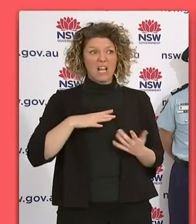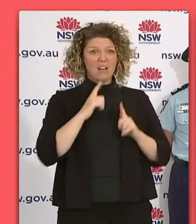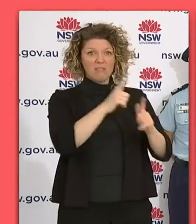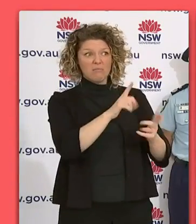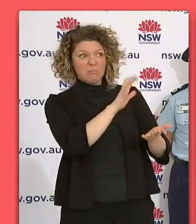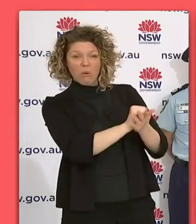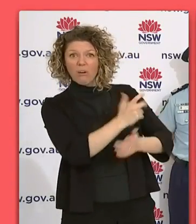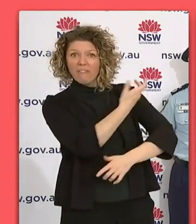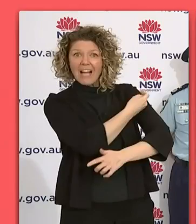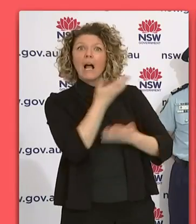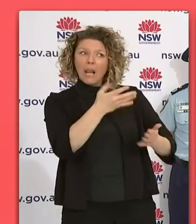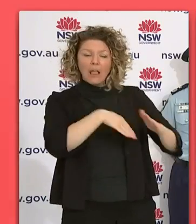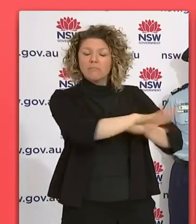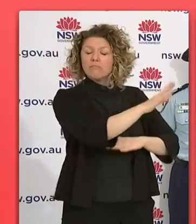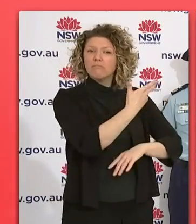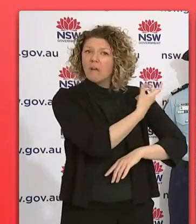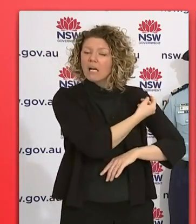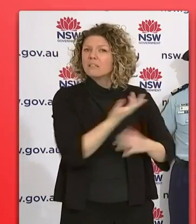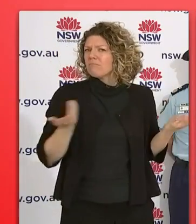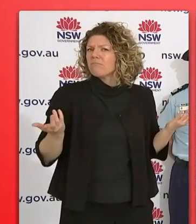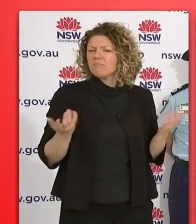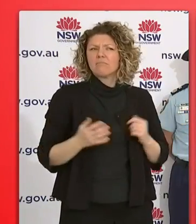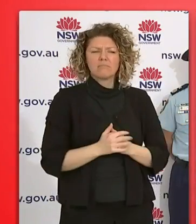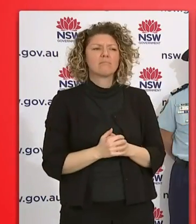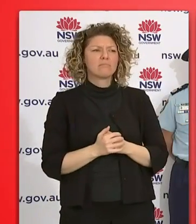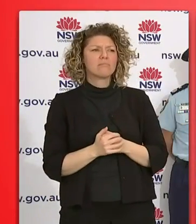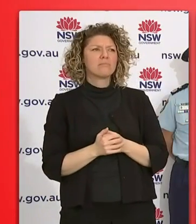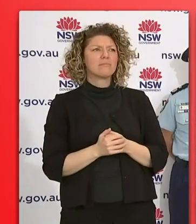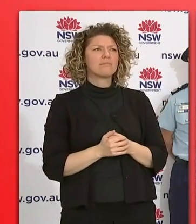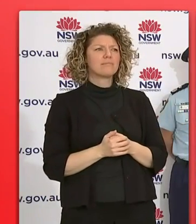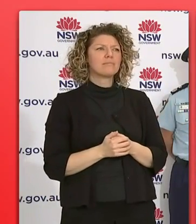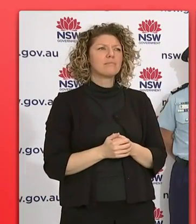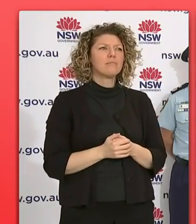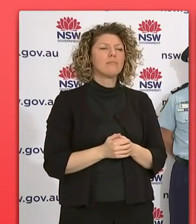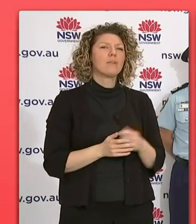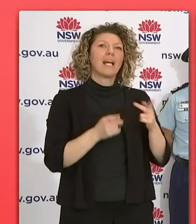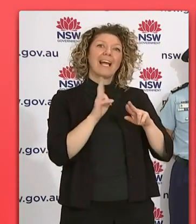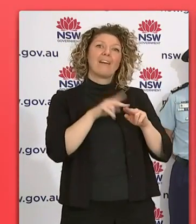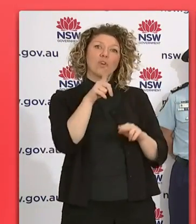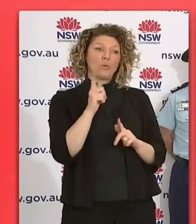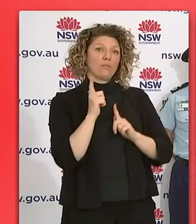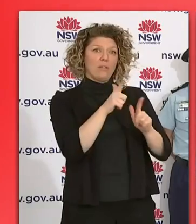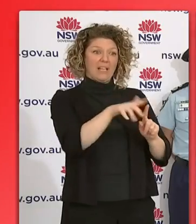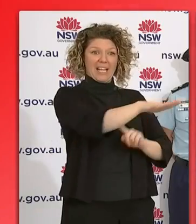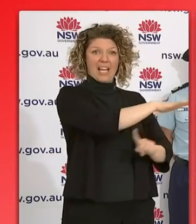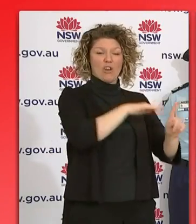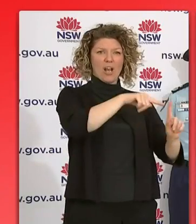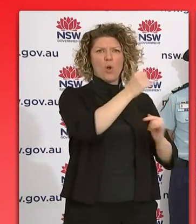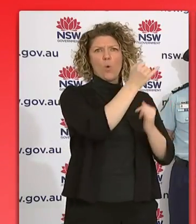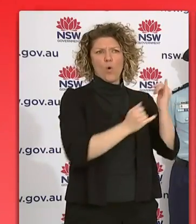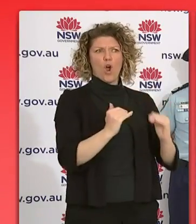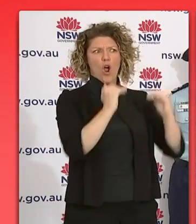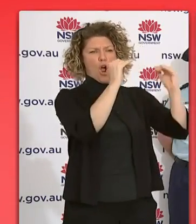Unfortunately, again, can I acknowledge, and this is really important because if you go to some of those local government areas of concern in Western Sydney and